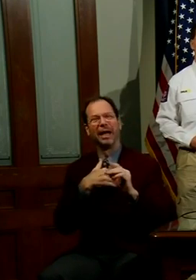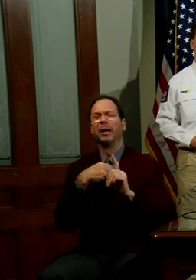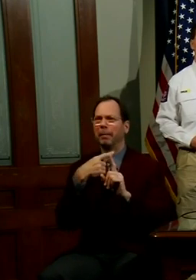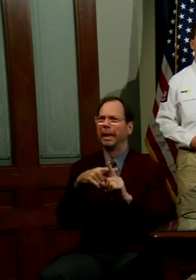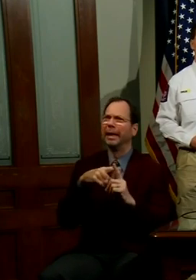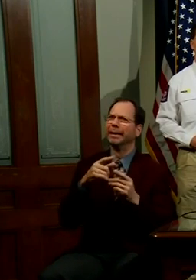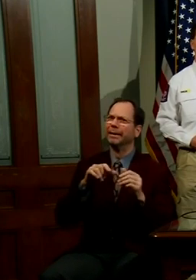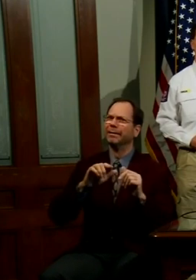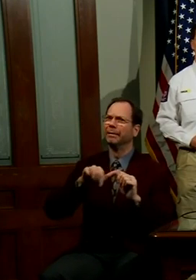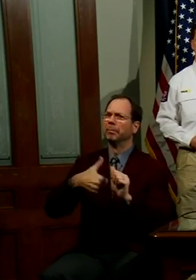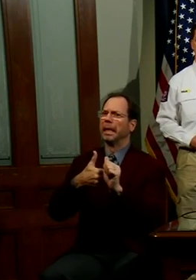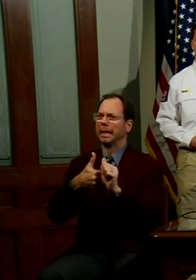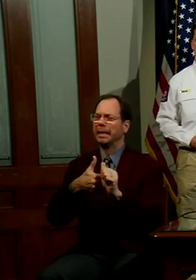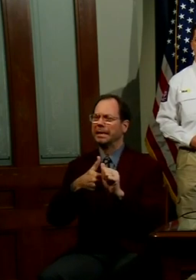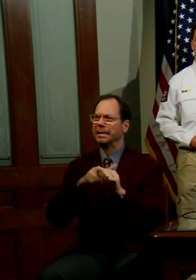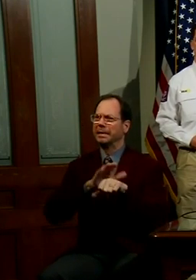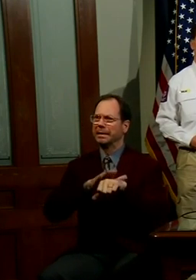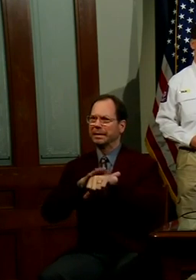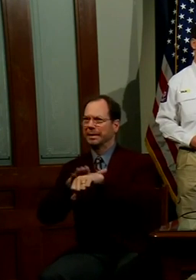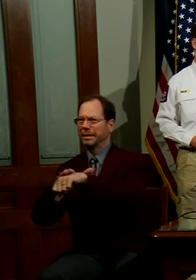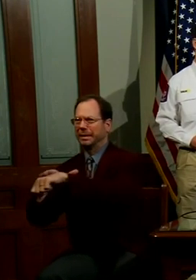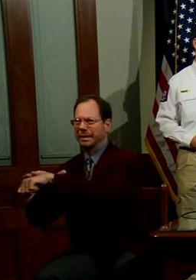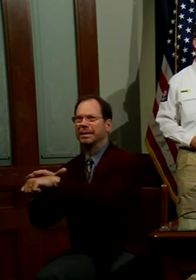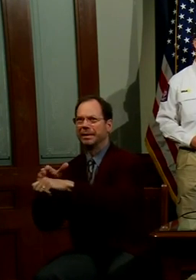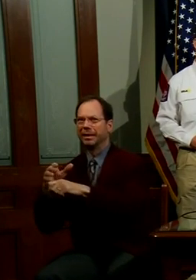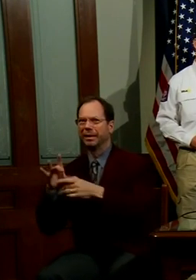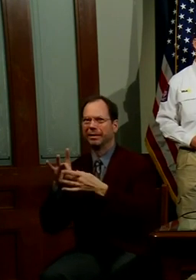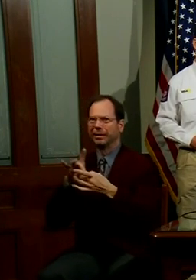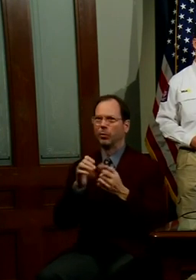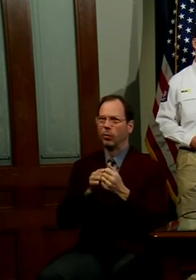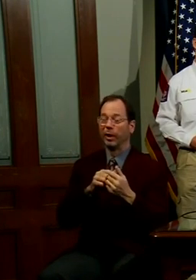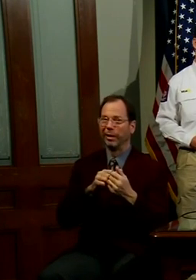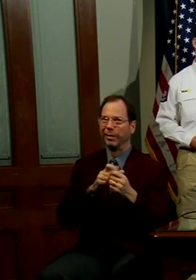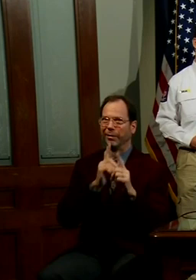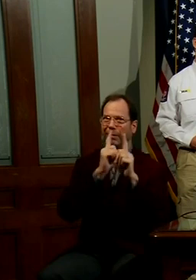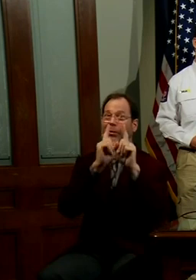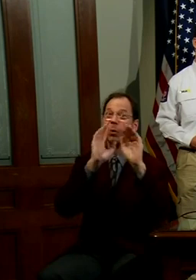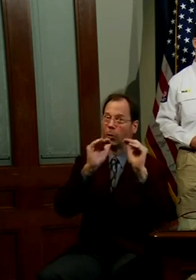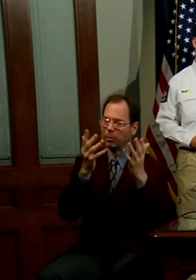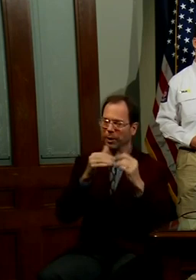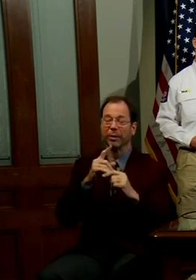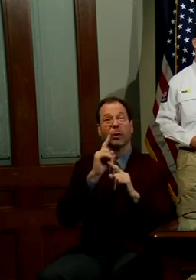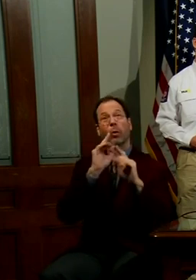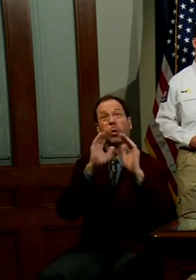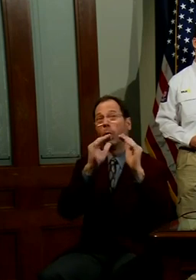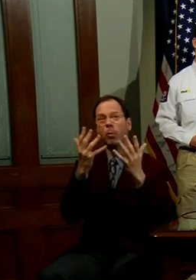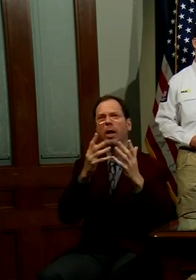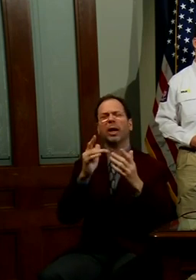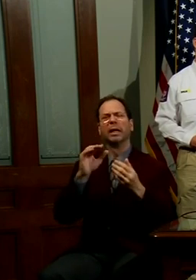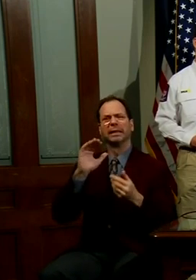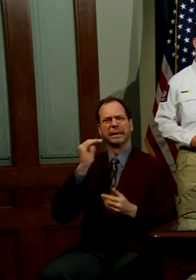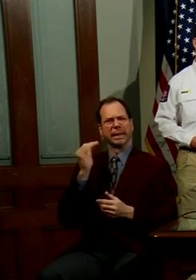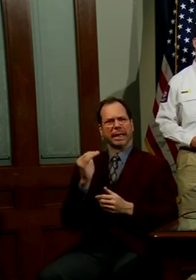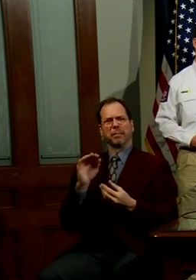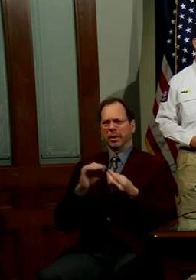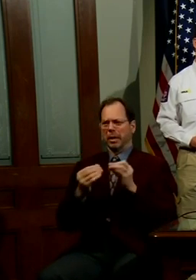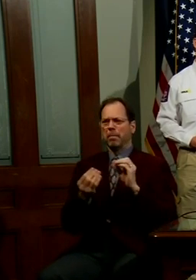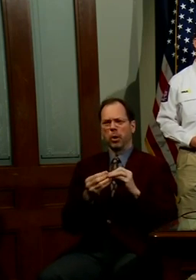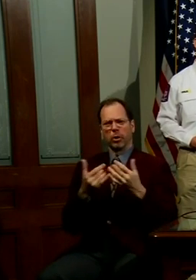flags attached to those glimmers of hope. The glimmers come from what the numbers are beginning to show.